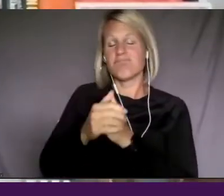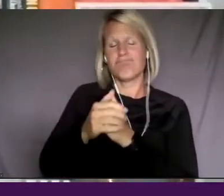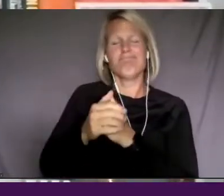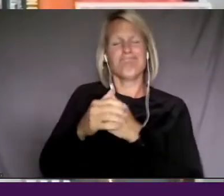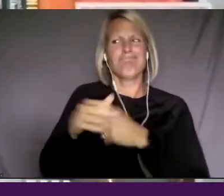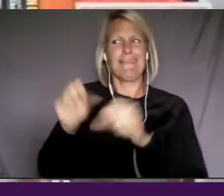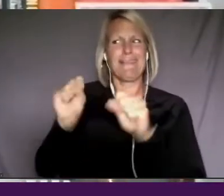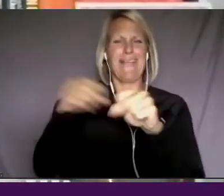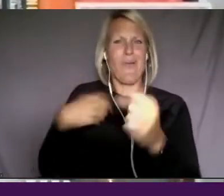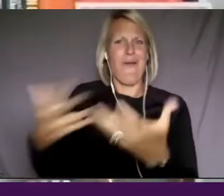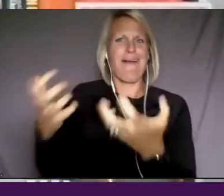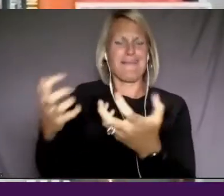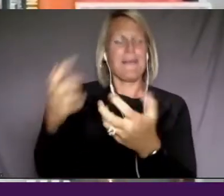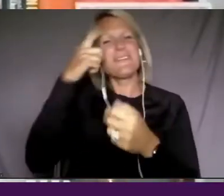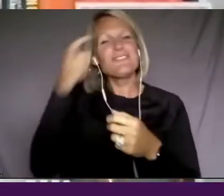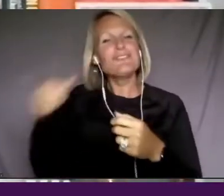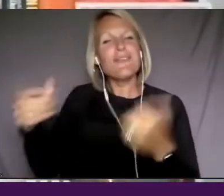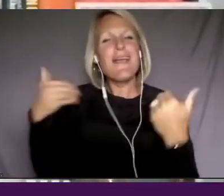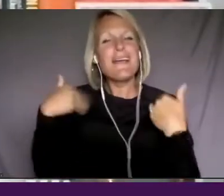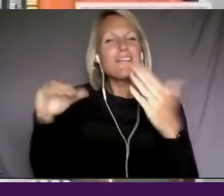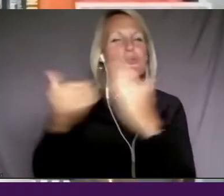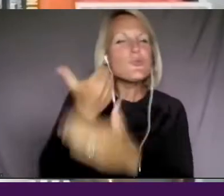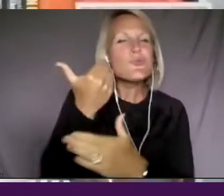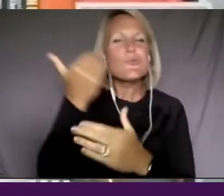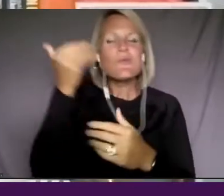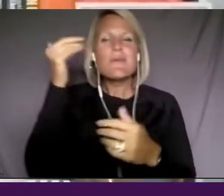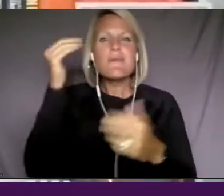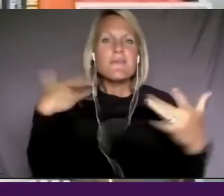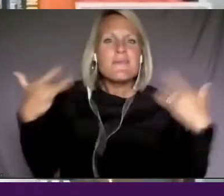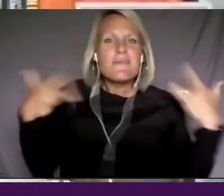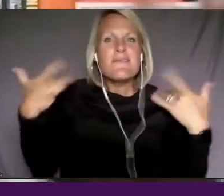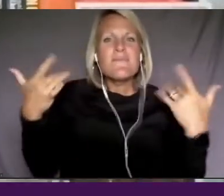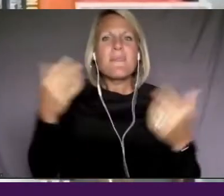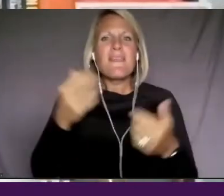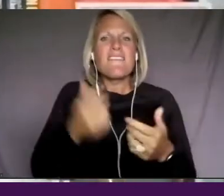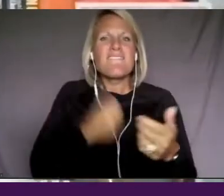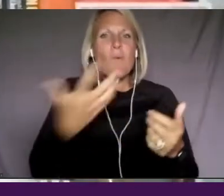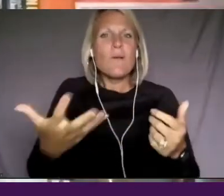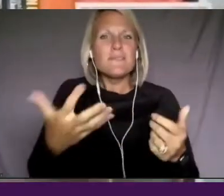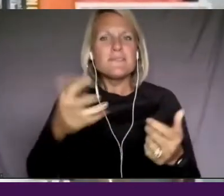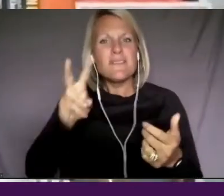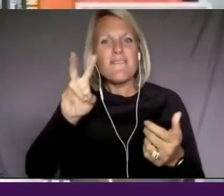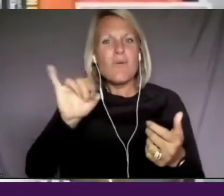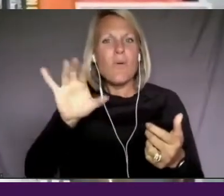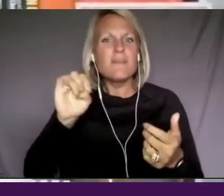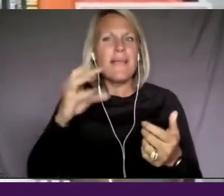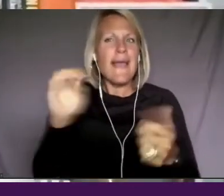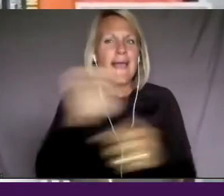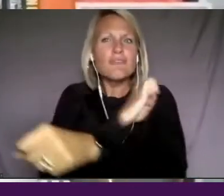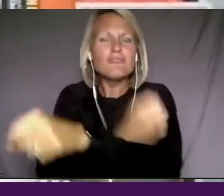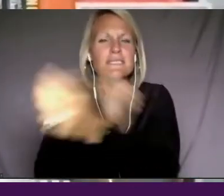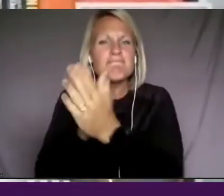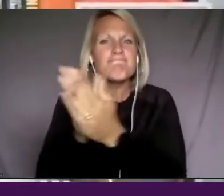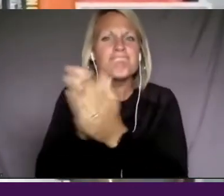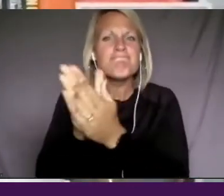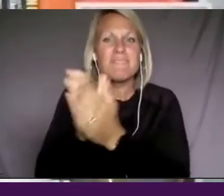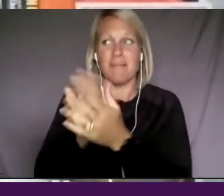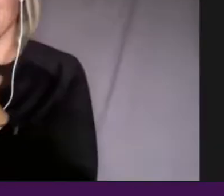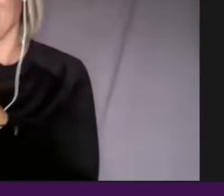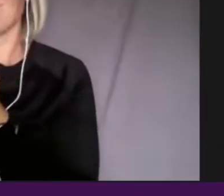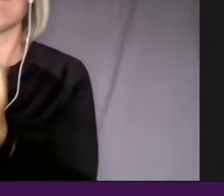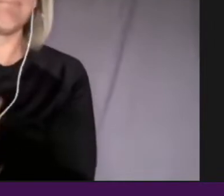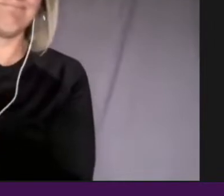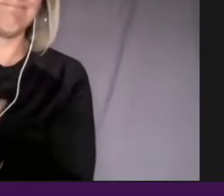she's got this really fresh voice and this energy. Um, and it just felt like, yes, let's, let's be your home for this.